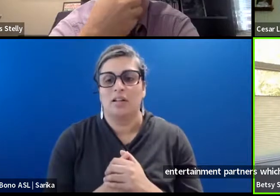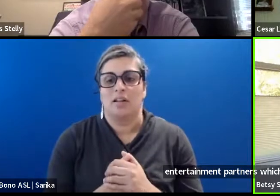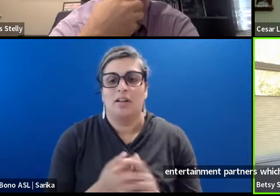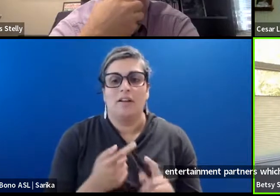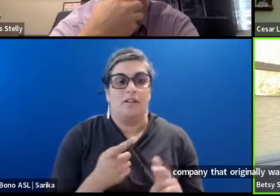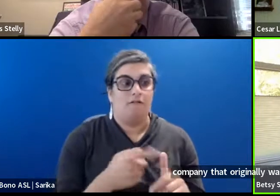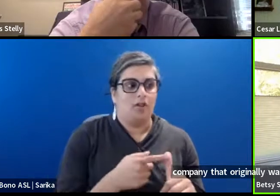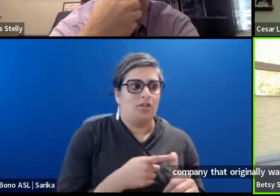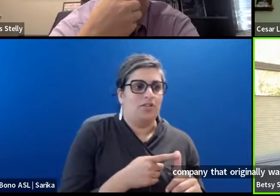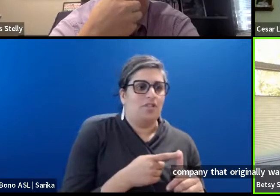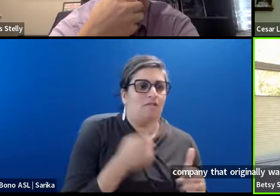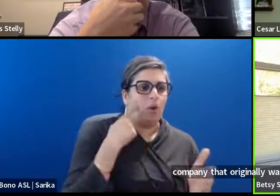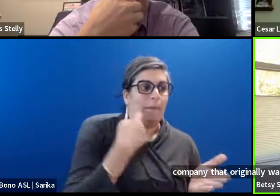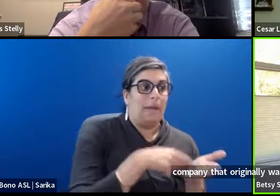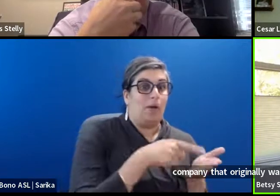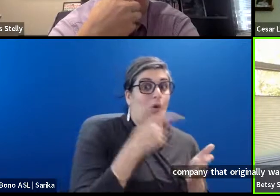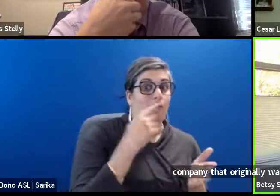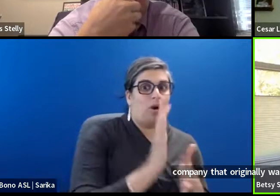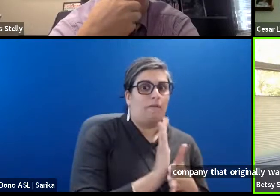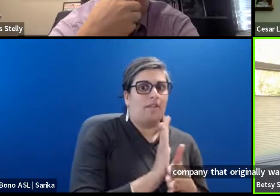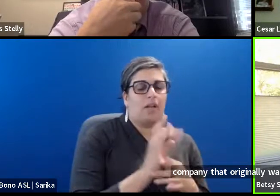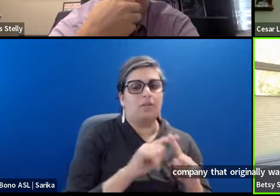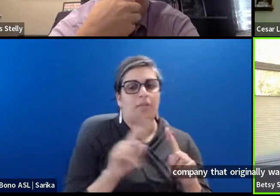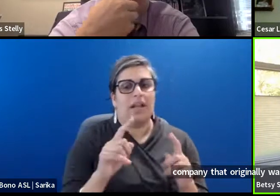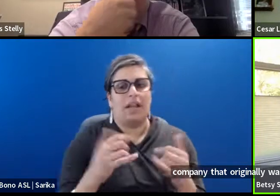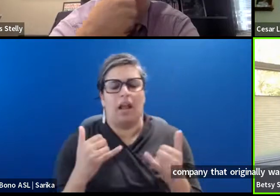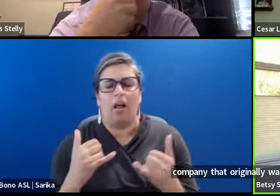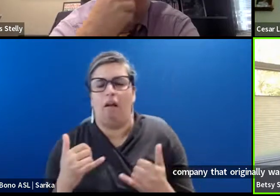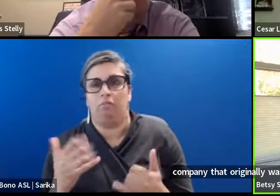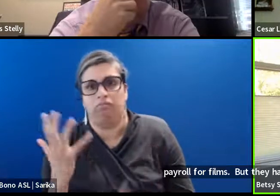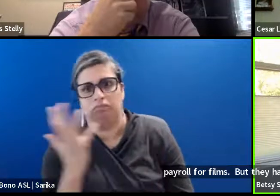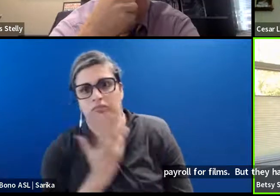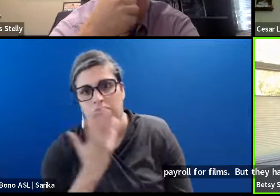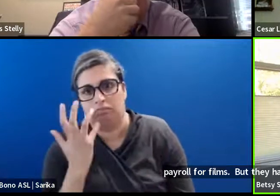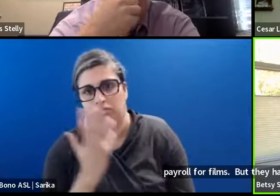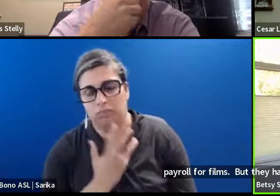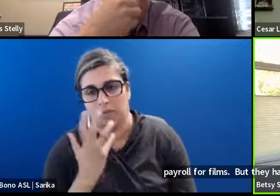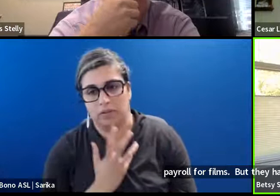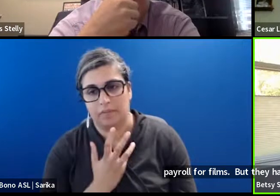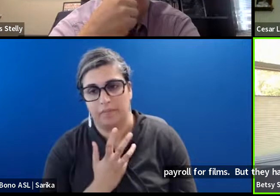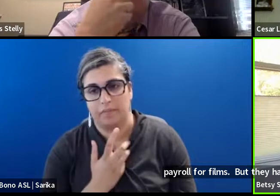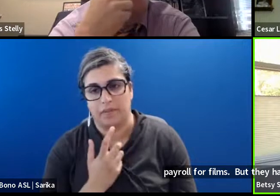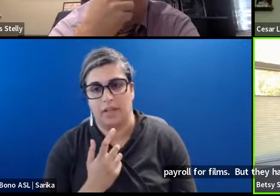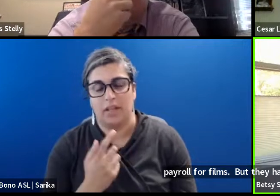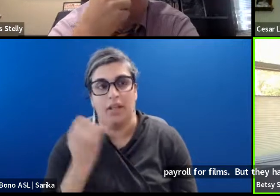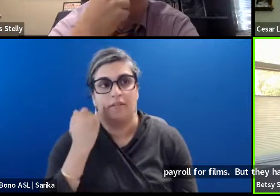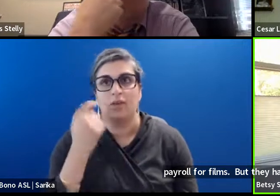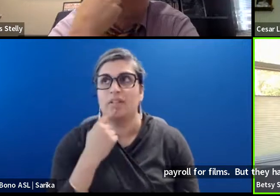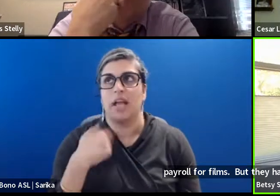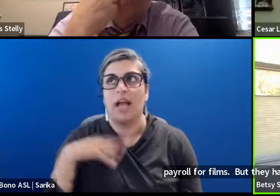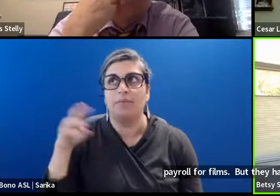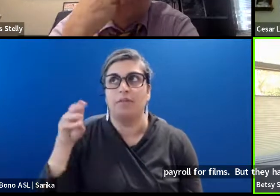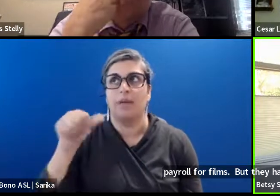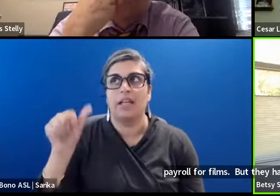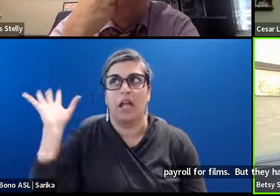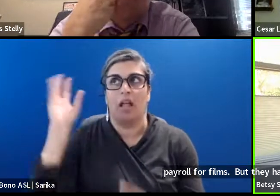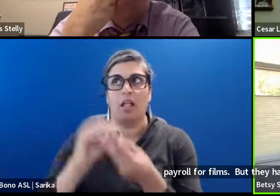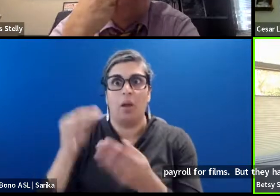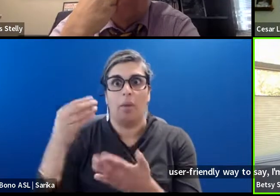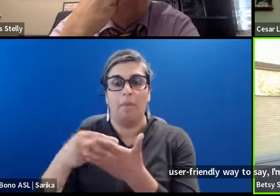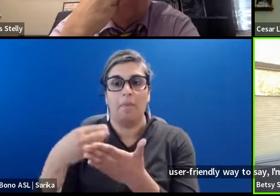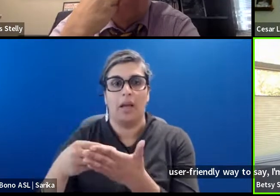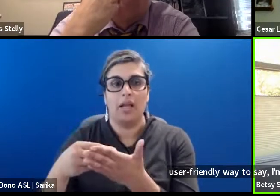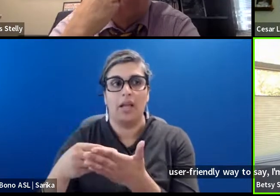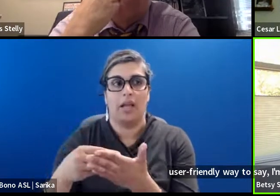films, but they have an incredibly user friendly way to say, I'm spending this much money. This is my